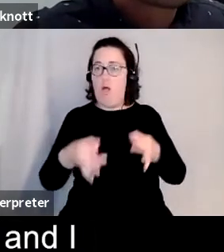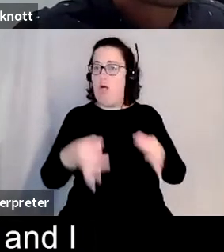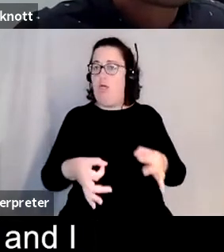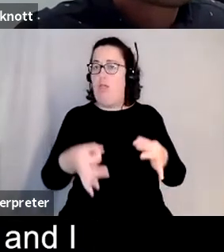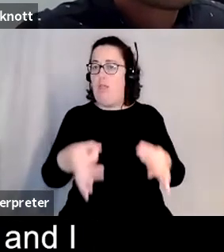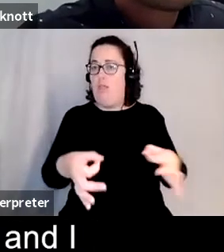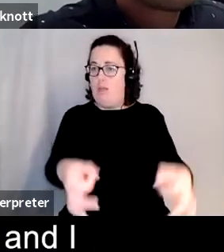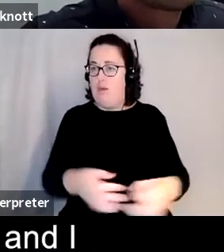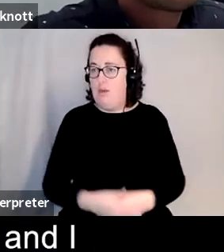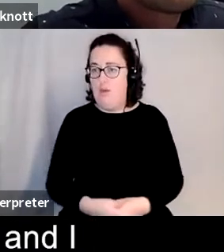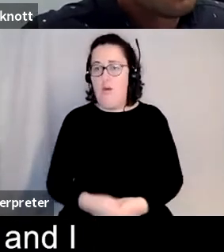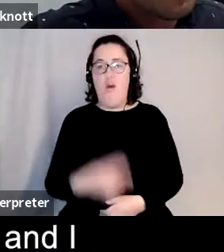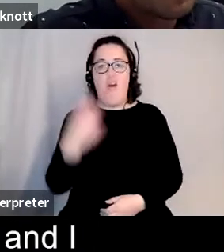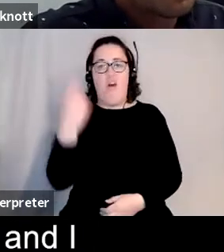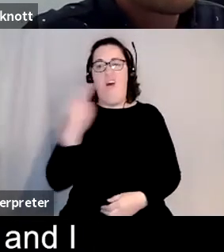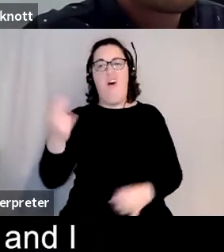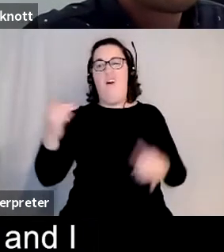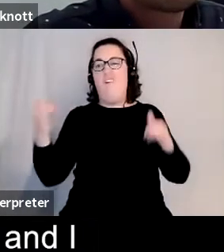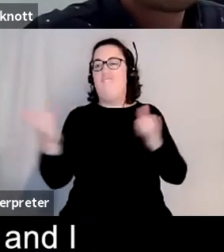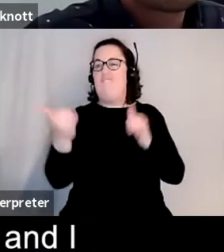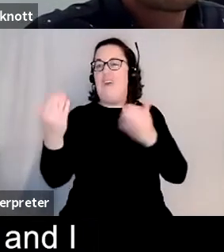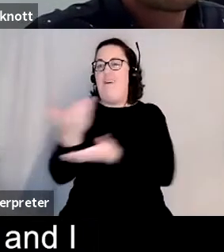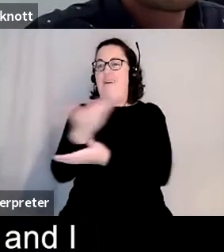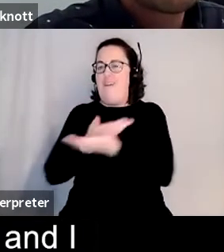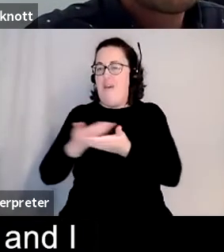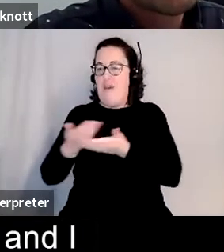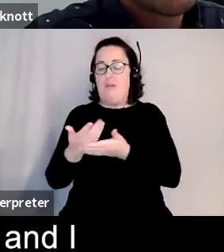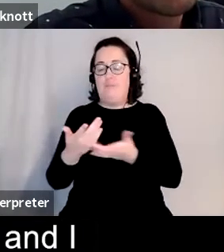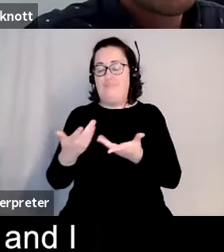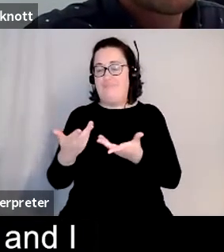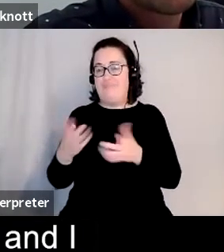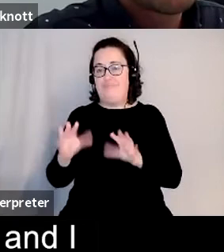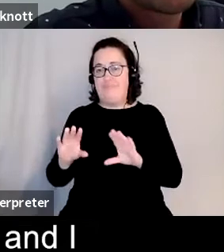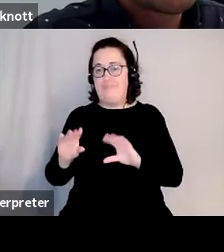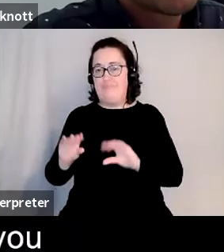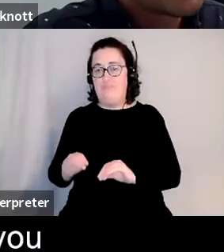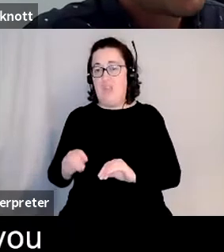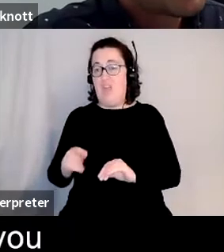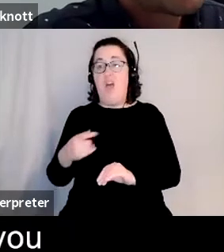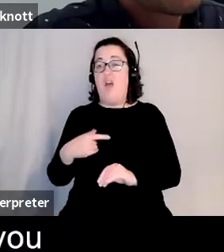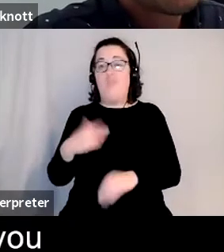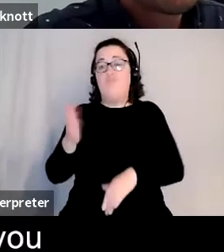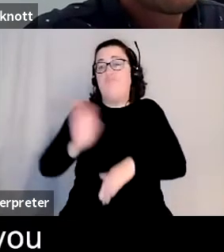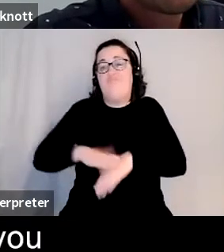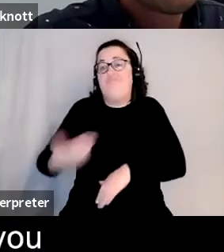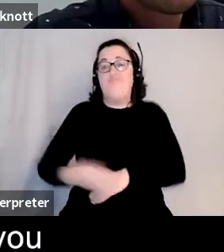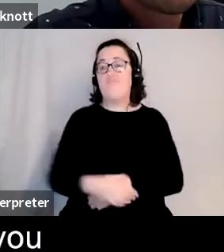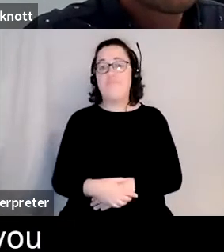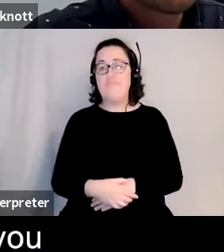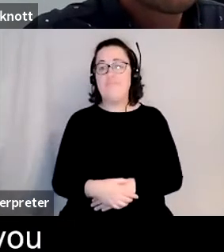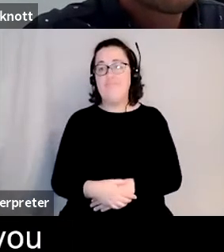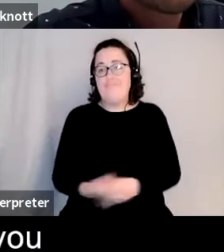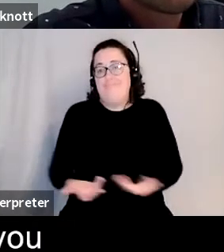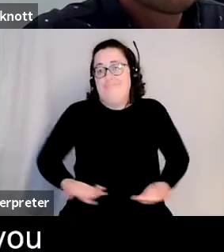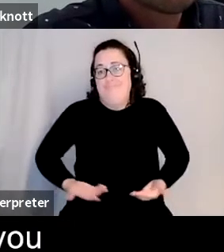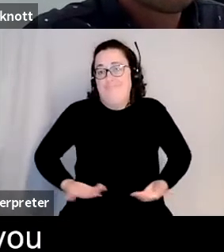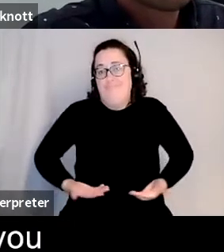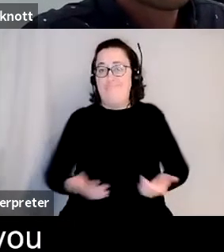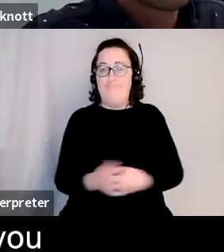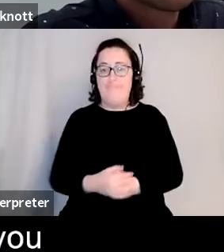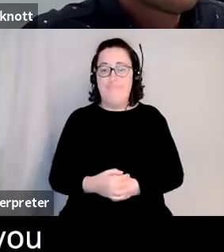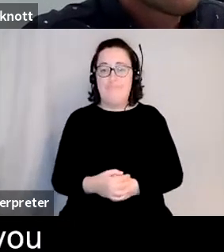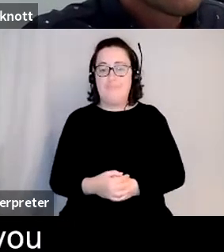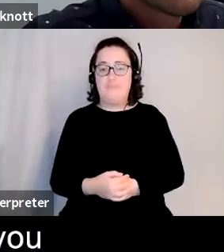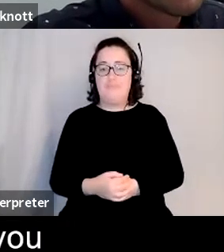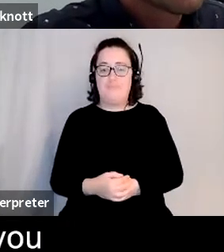and art fairs and god knows what and i absolutely couldn't give a damn it sounds a really odd thing to say i just you know really